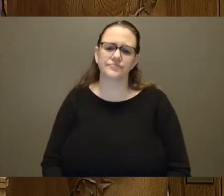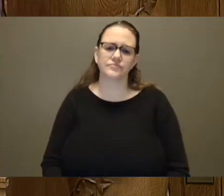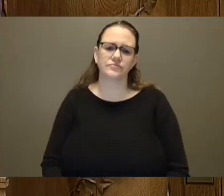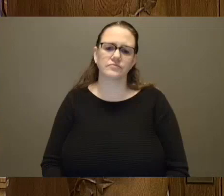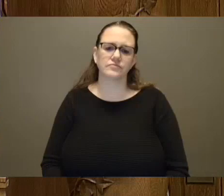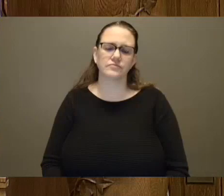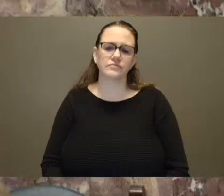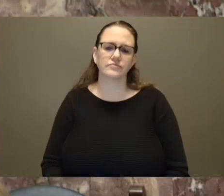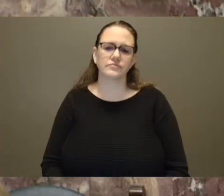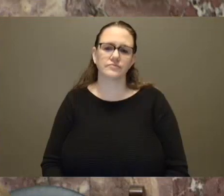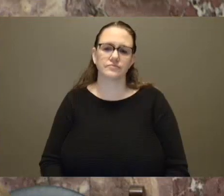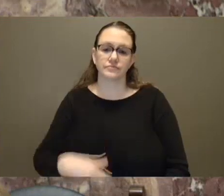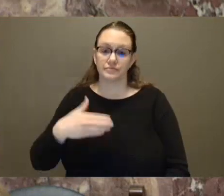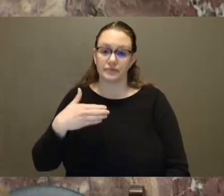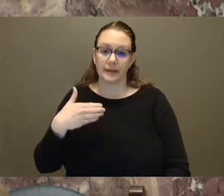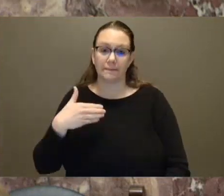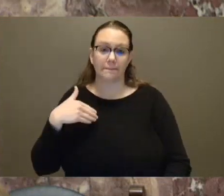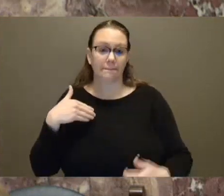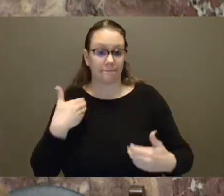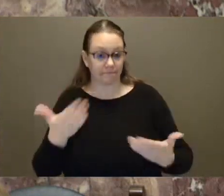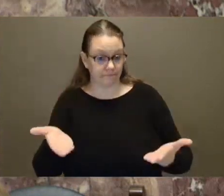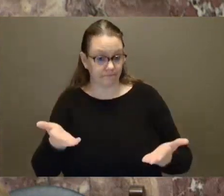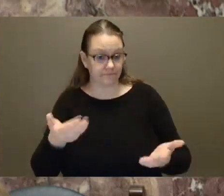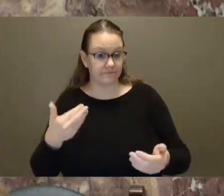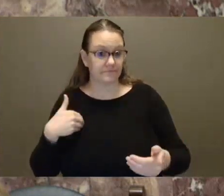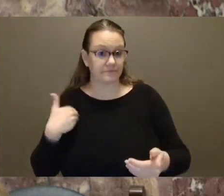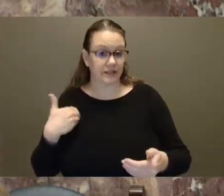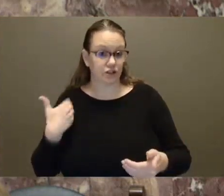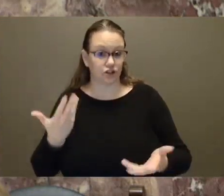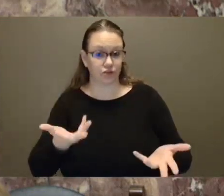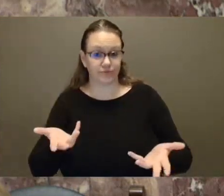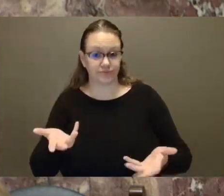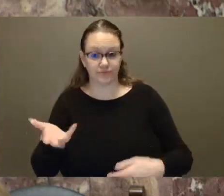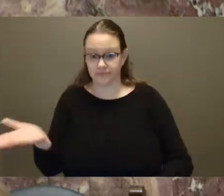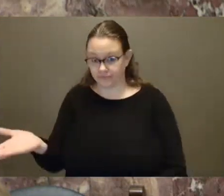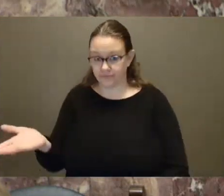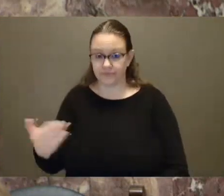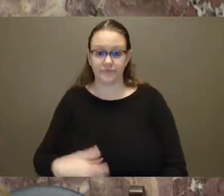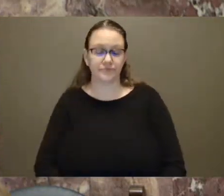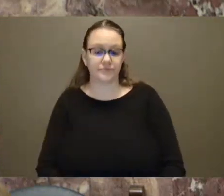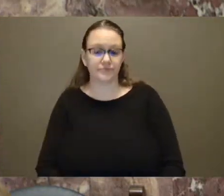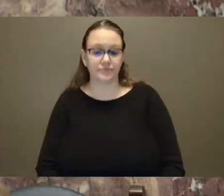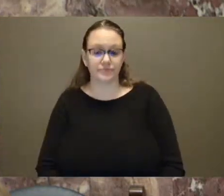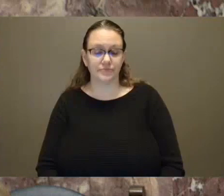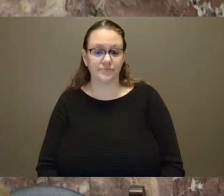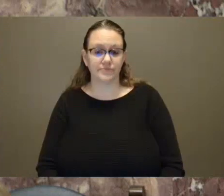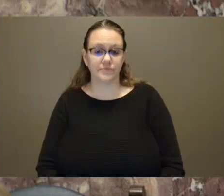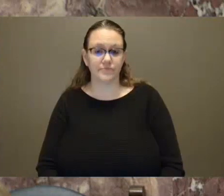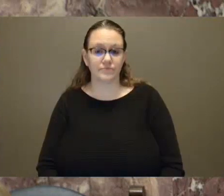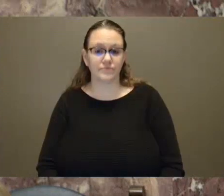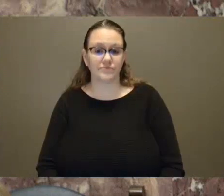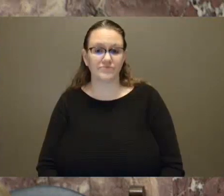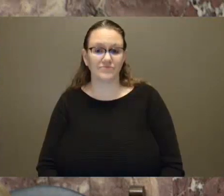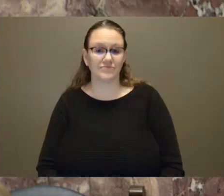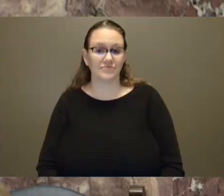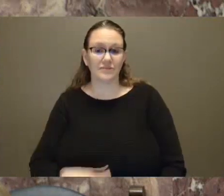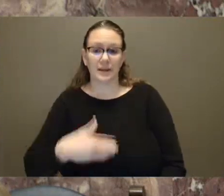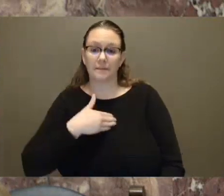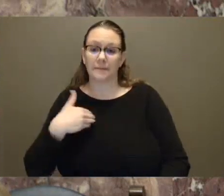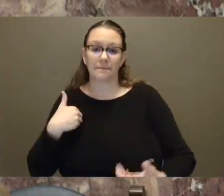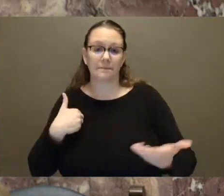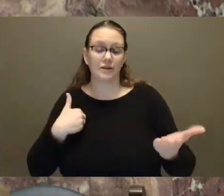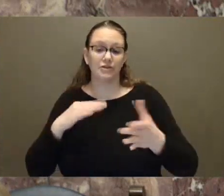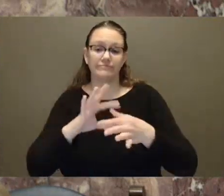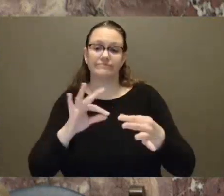Thank you, Honourable Speaker. You know, frankly, the member is simply wrong to suggest that we support